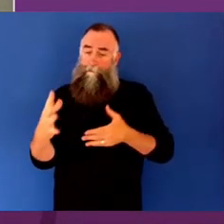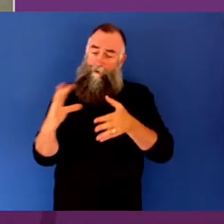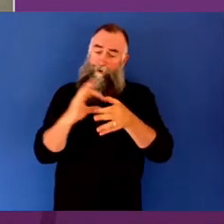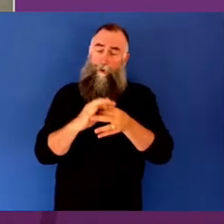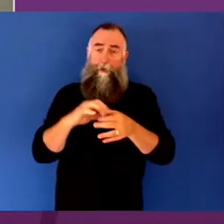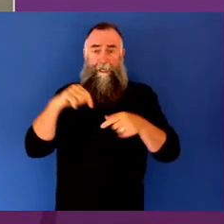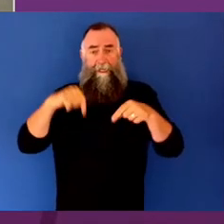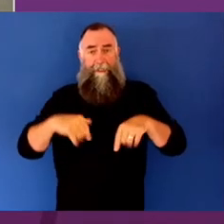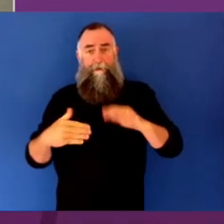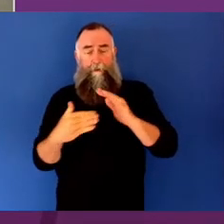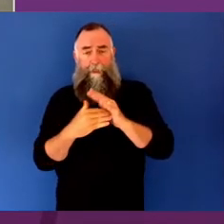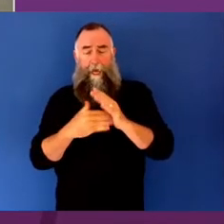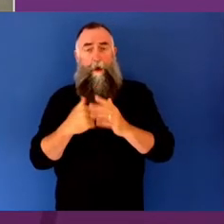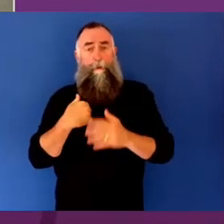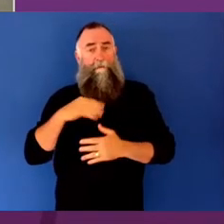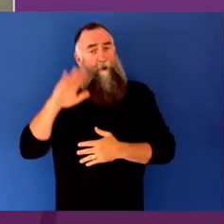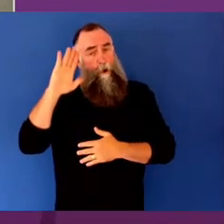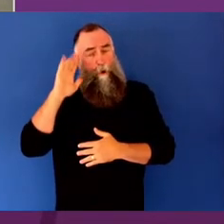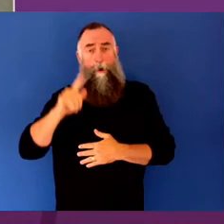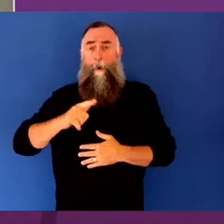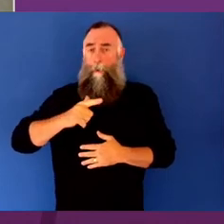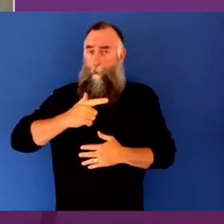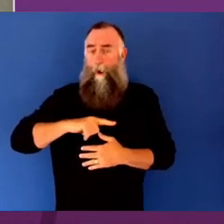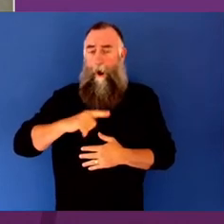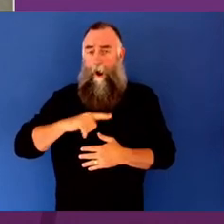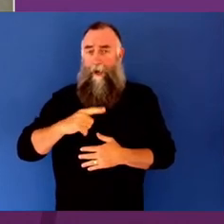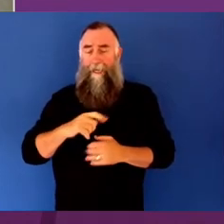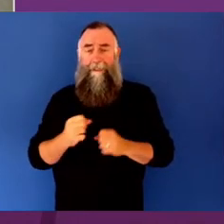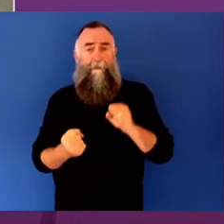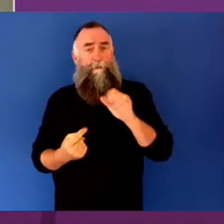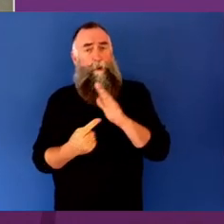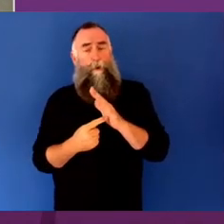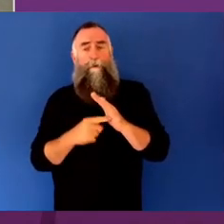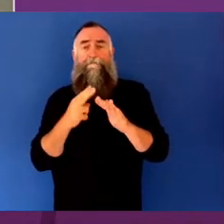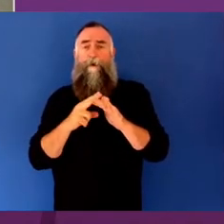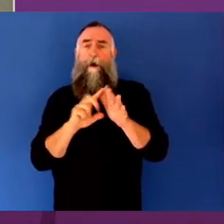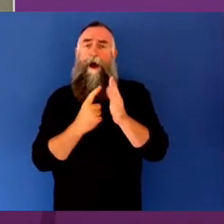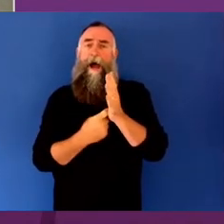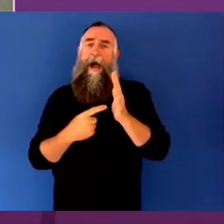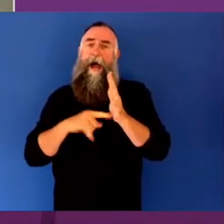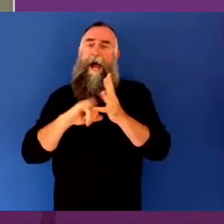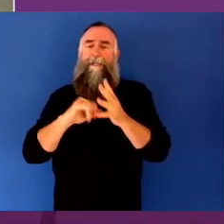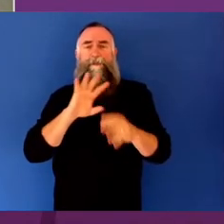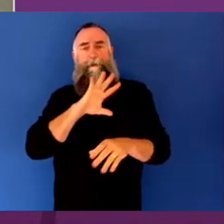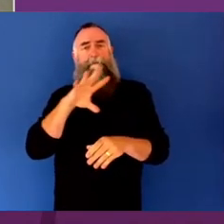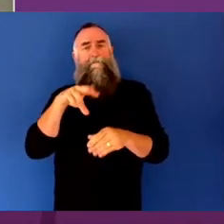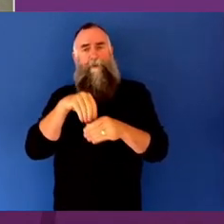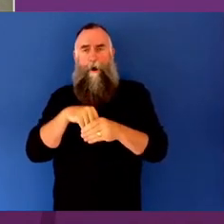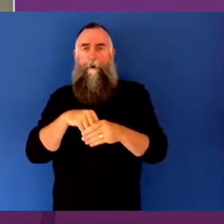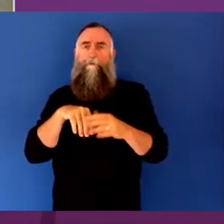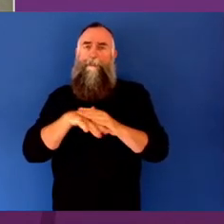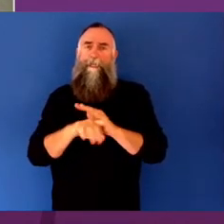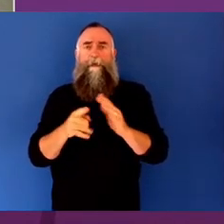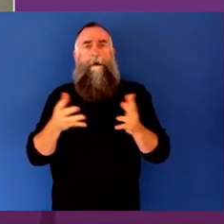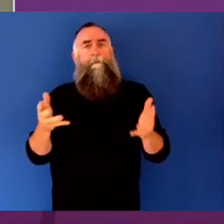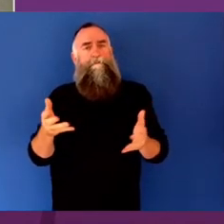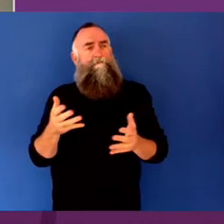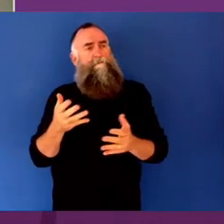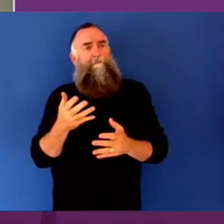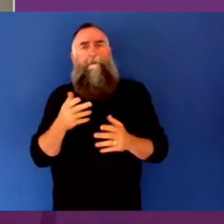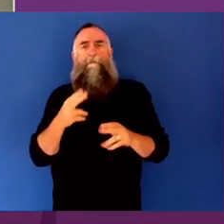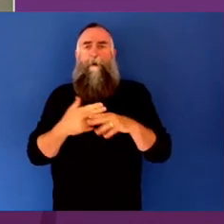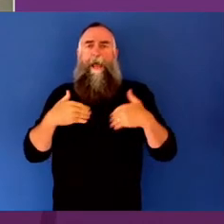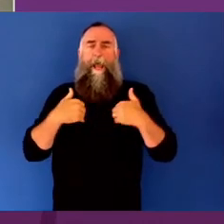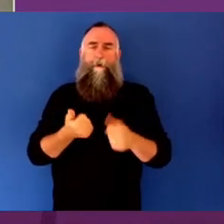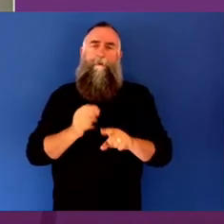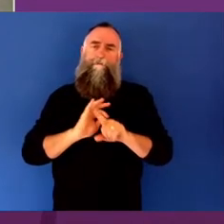Christine and the minister around the role that the arts play in wellbeing. The conversation we're about to have will be